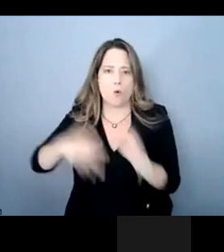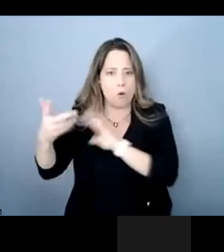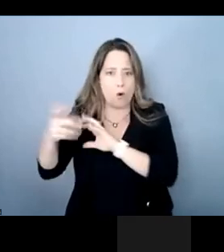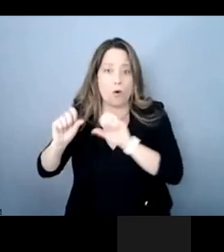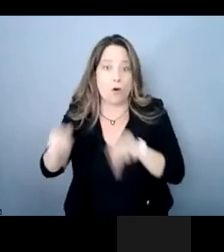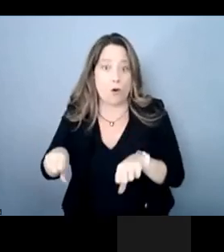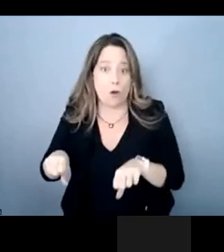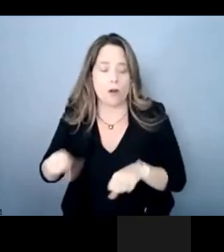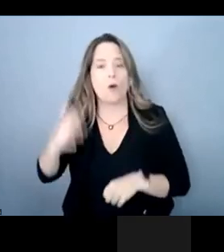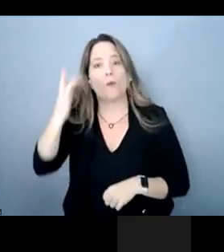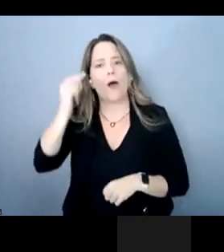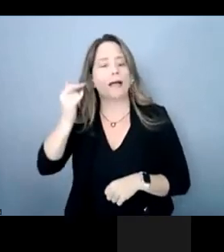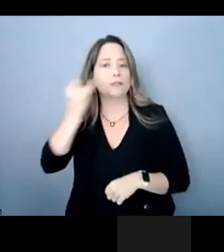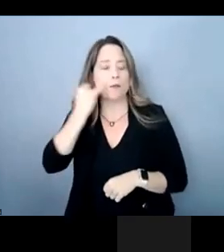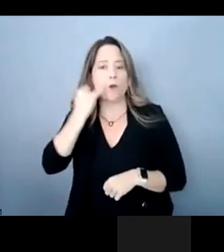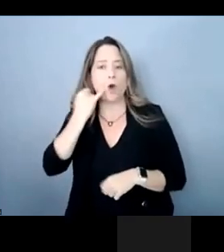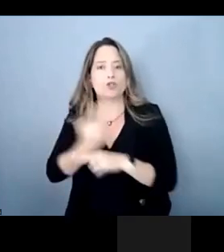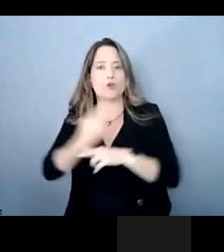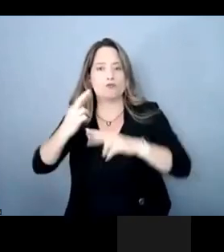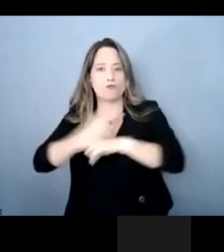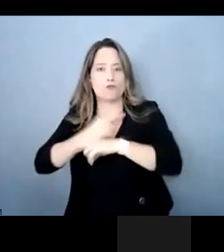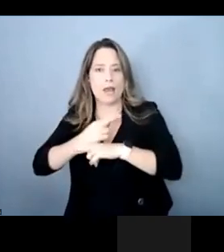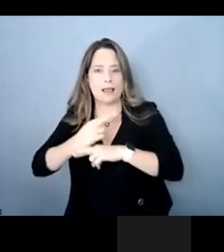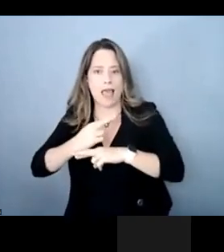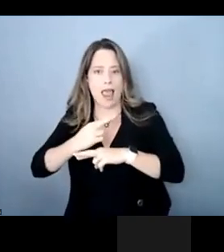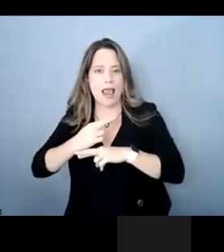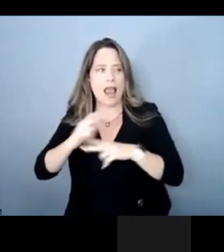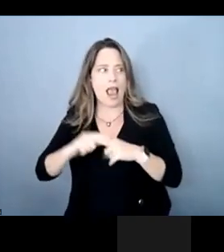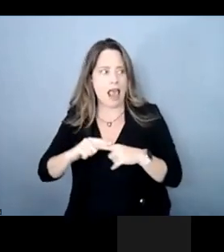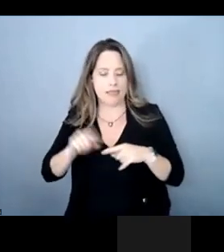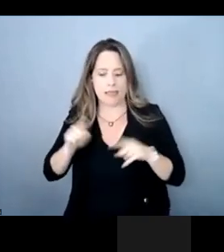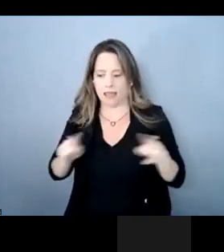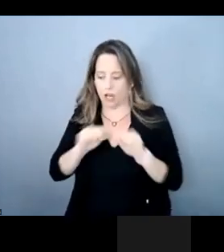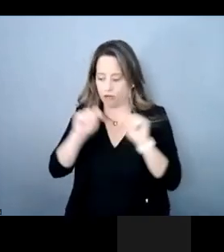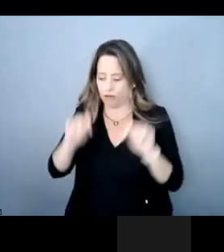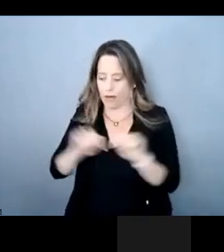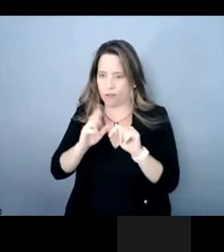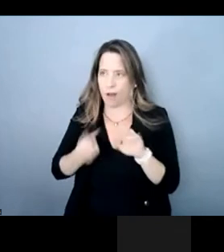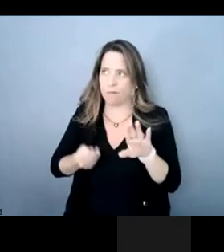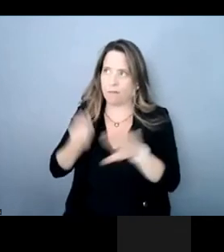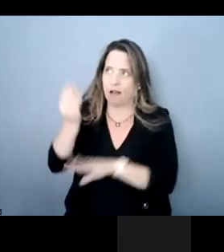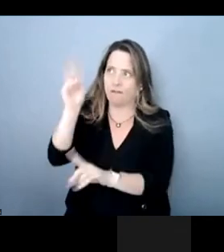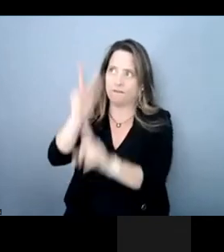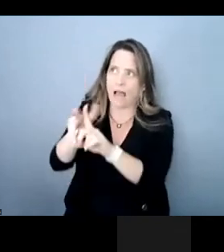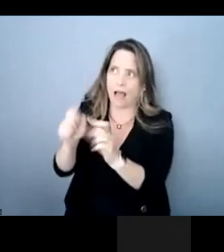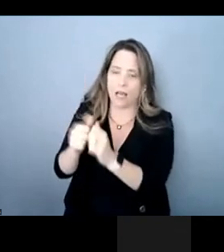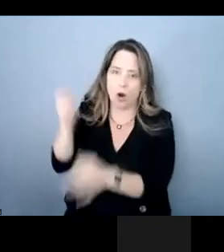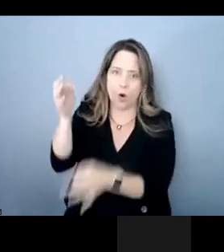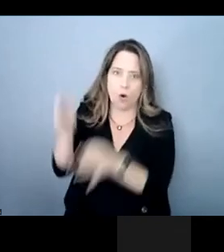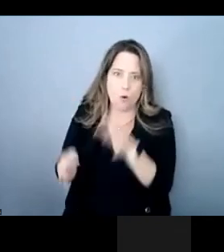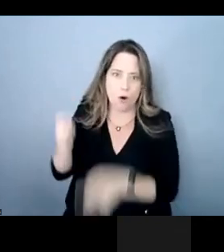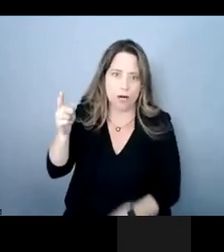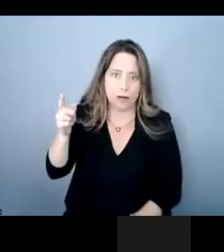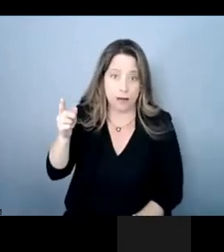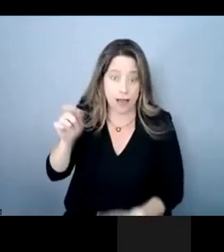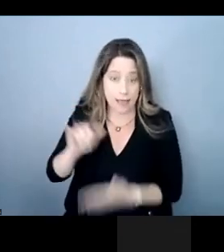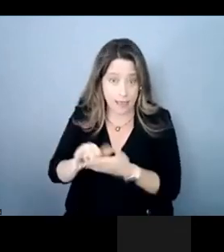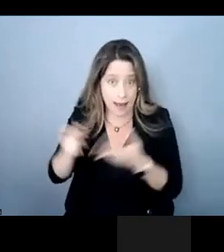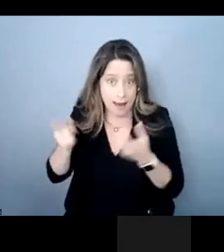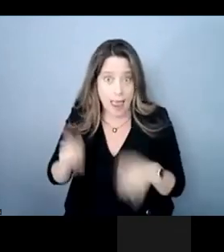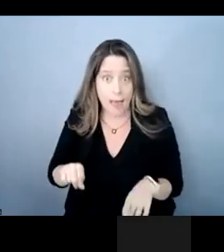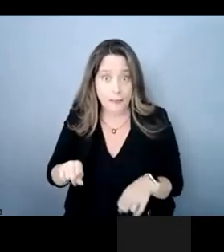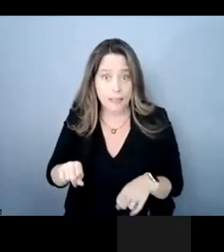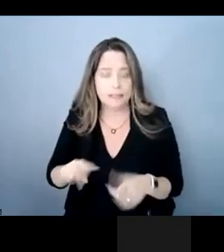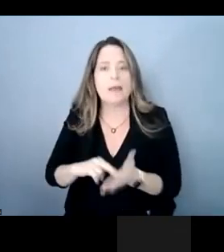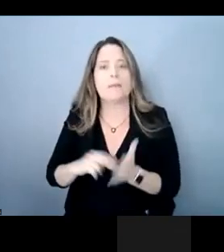relay transcript as evidence in court then there becomes a right a requirement to disclose